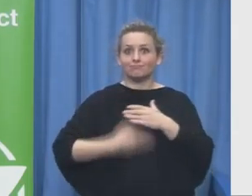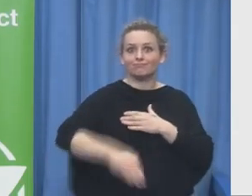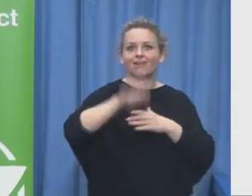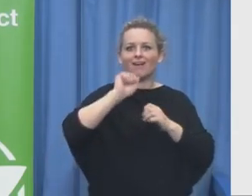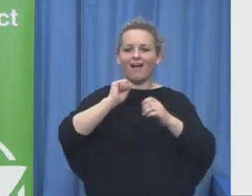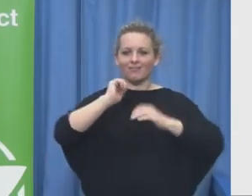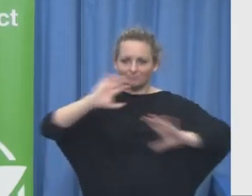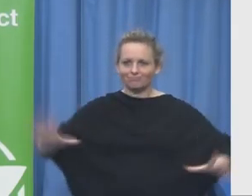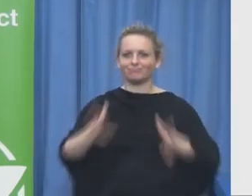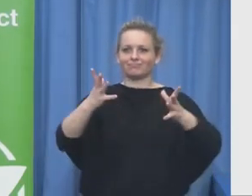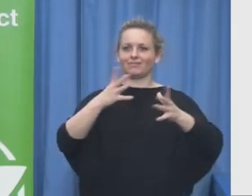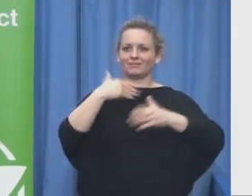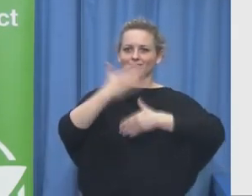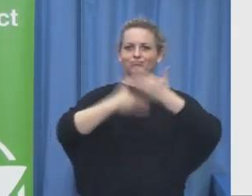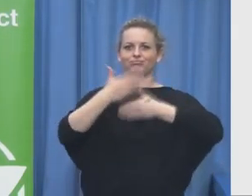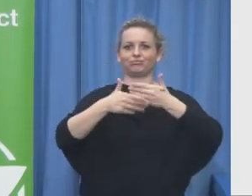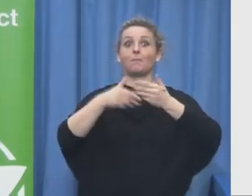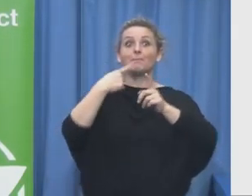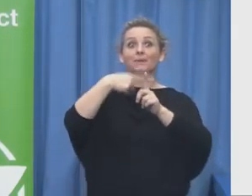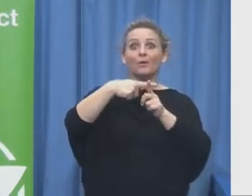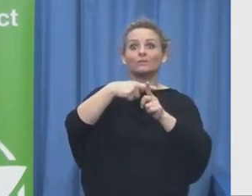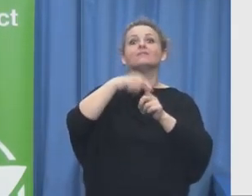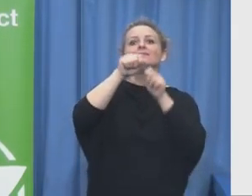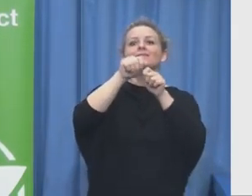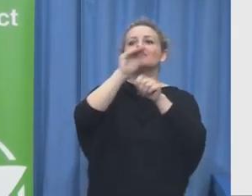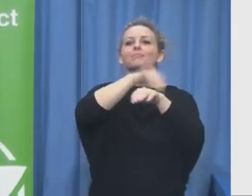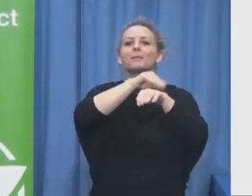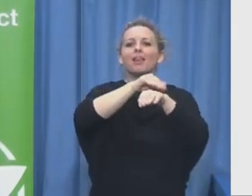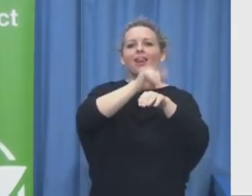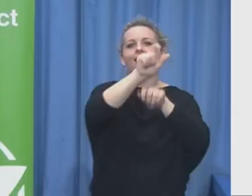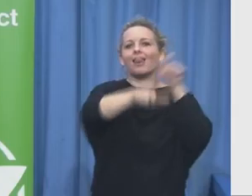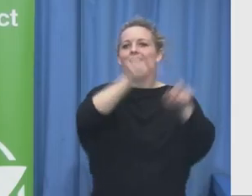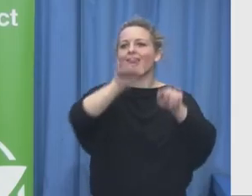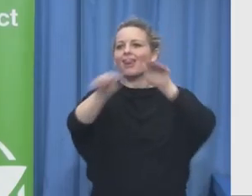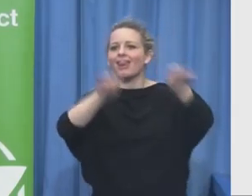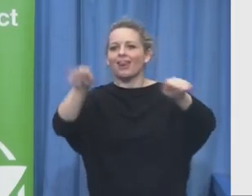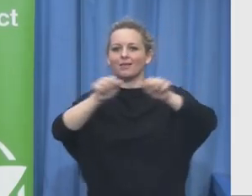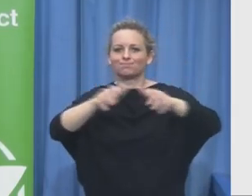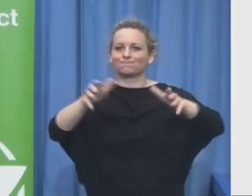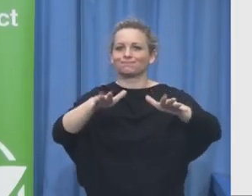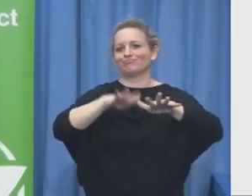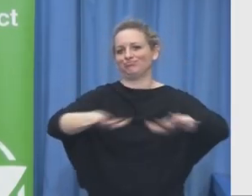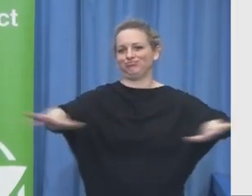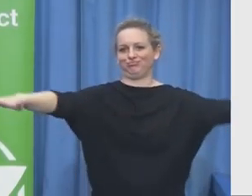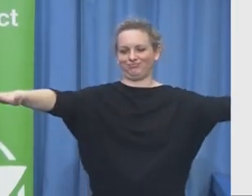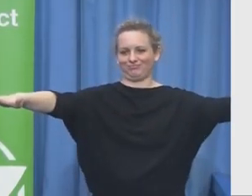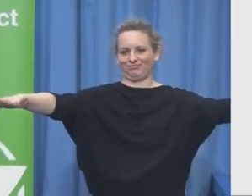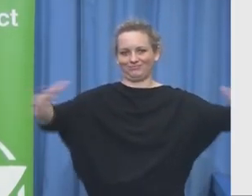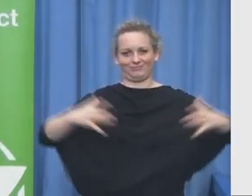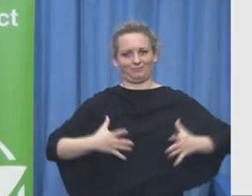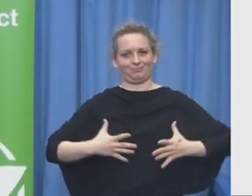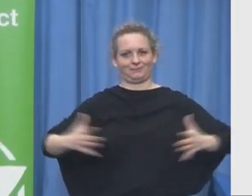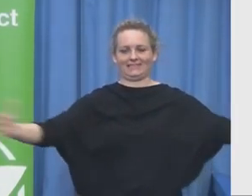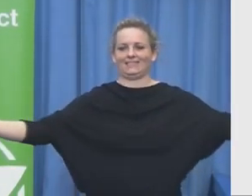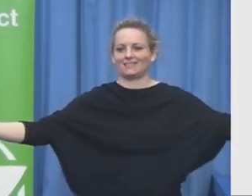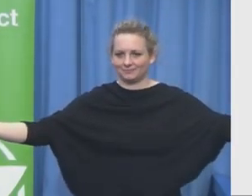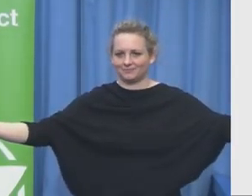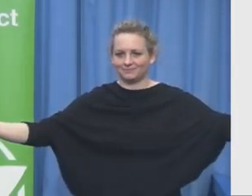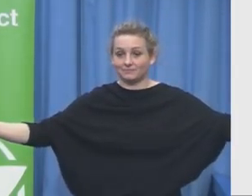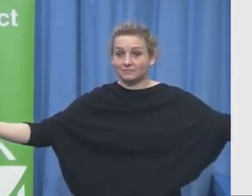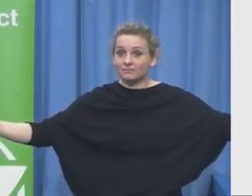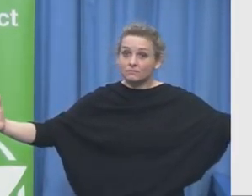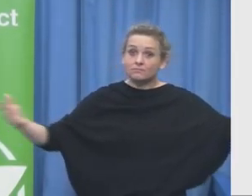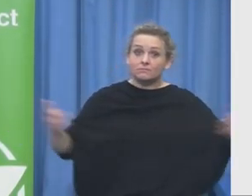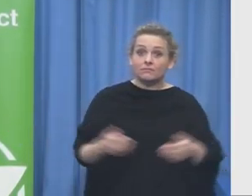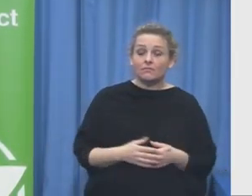our impact we have few circles that we want to have in mind we have the people with disability we have the people without disability